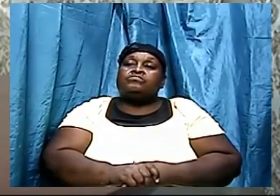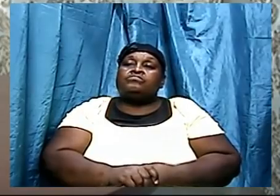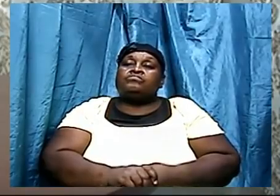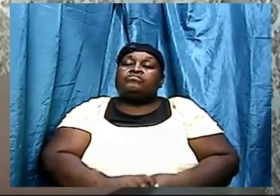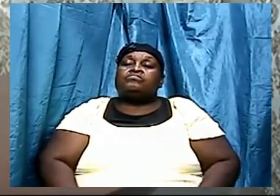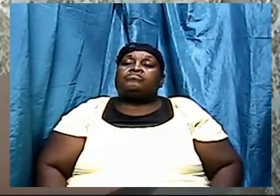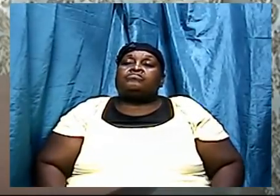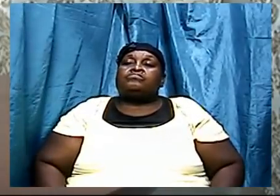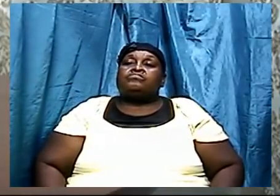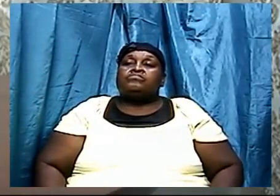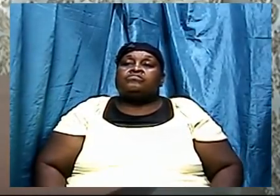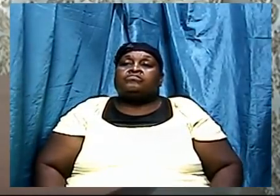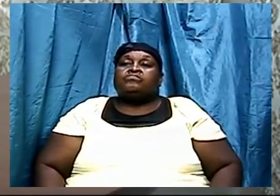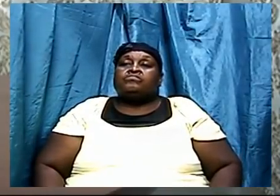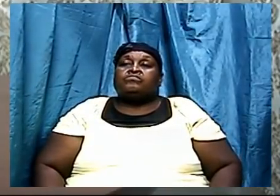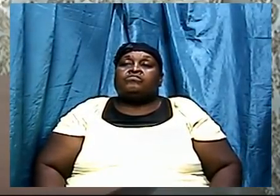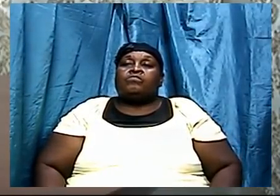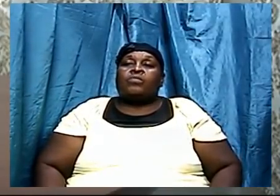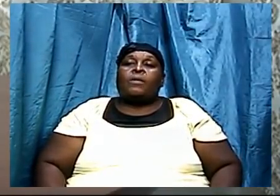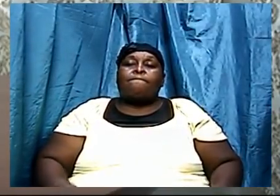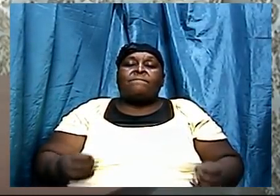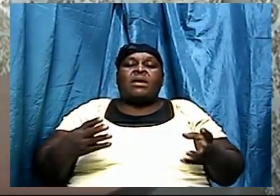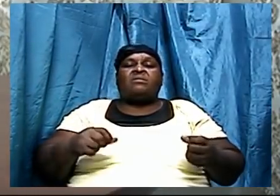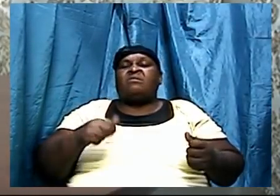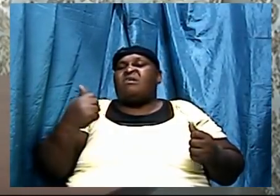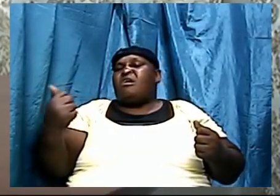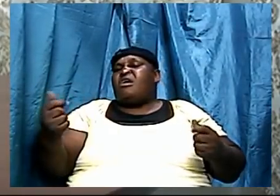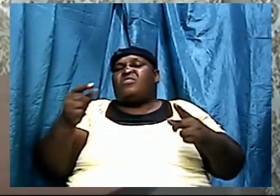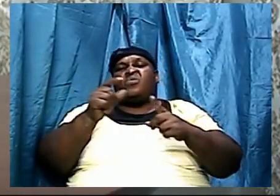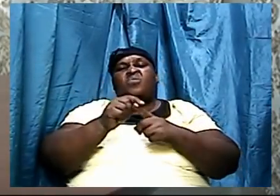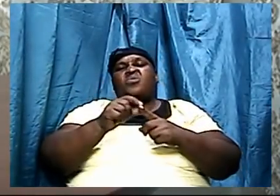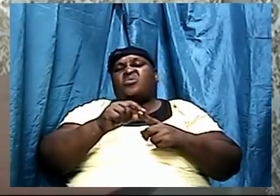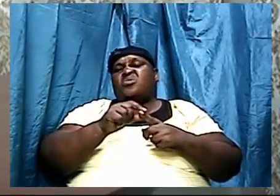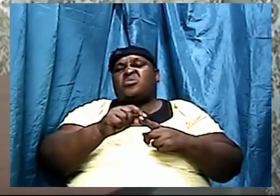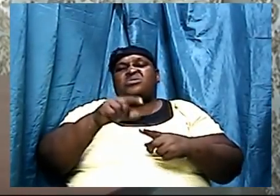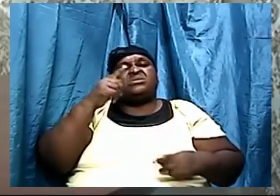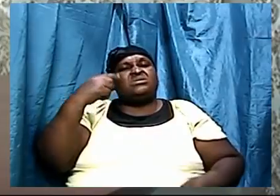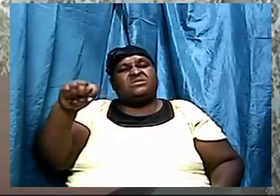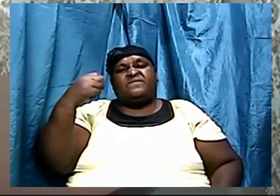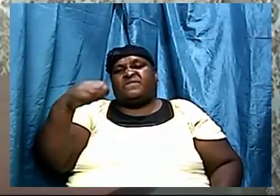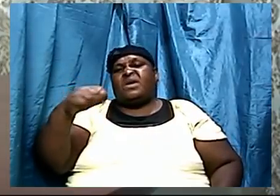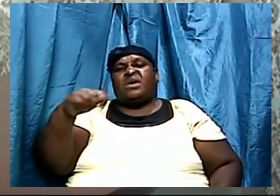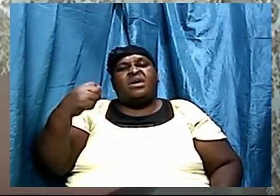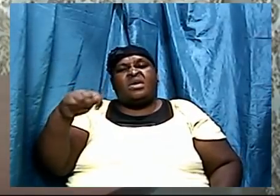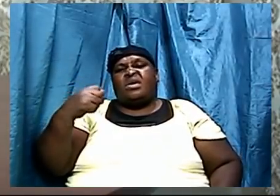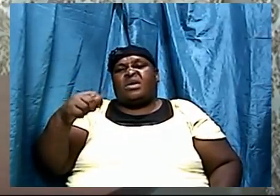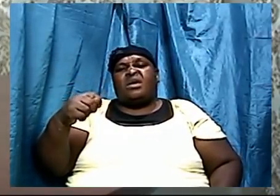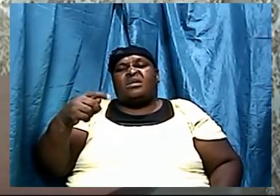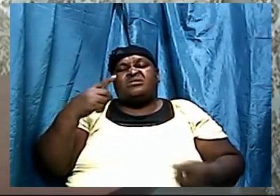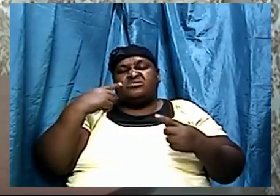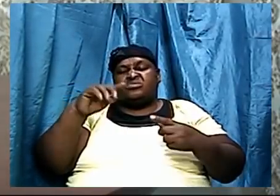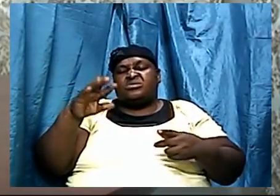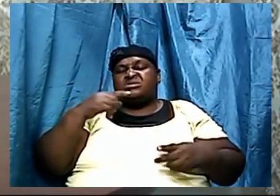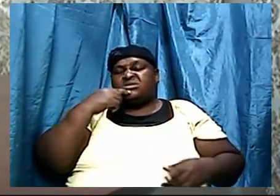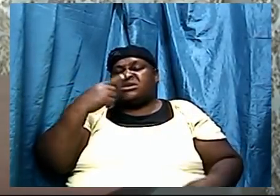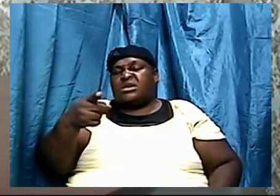it says and with many other words did he testify and exhort saying